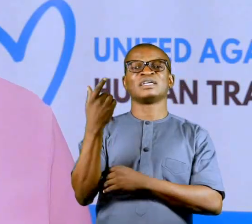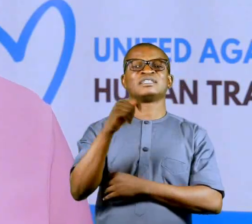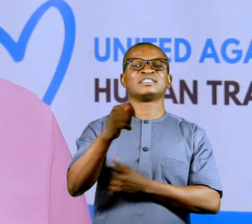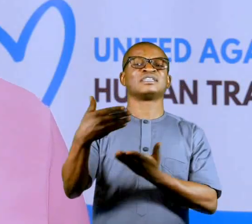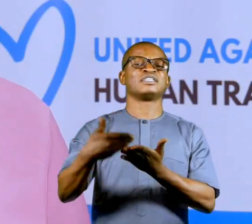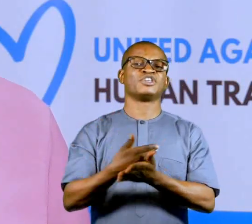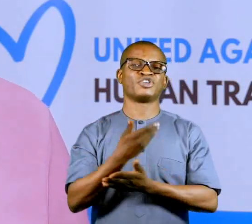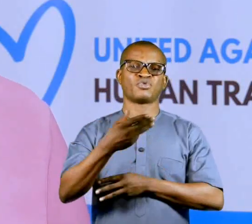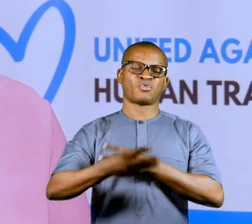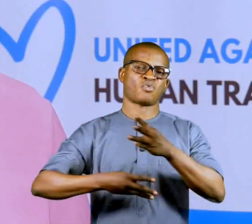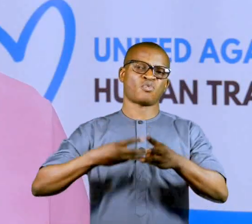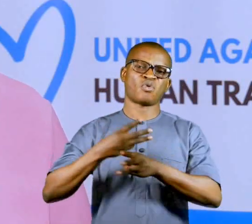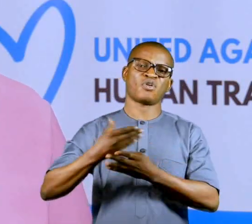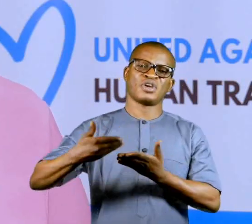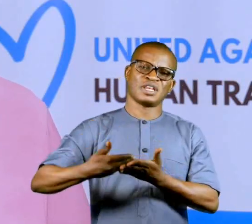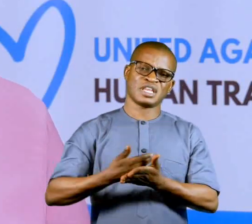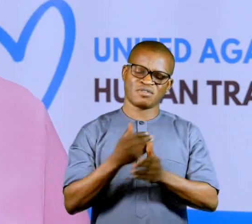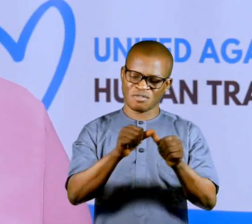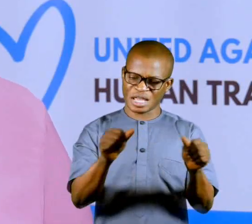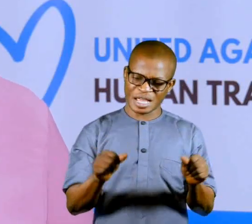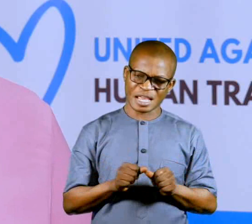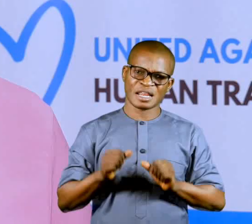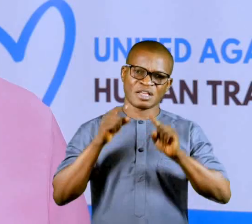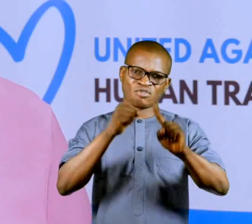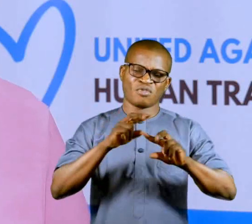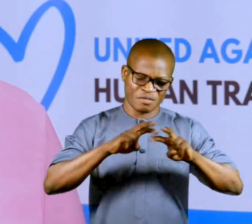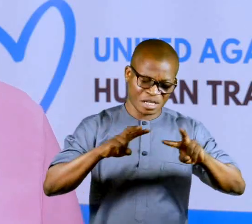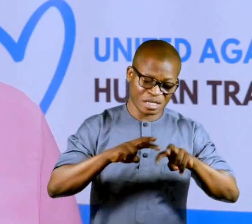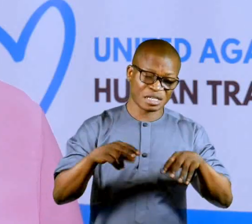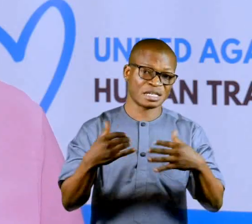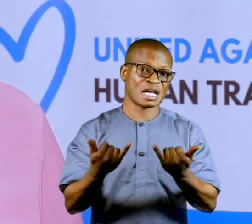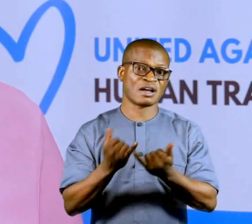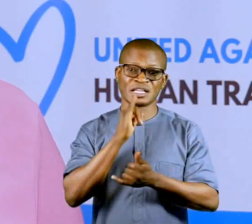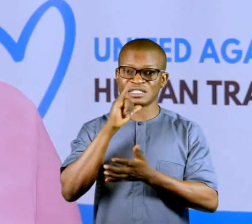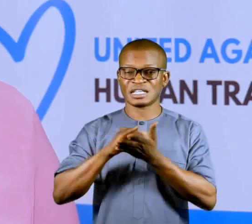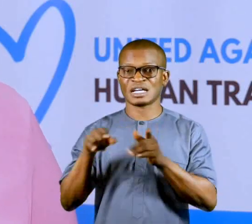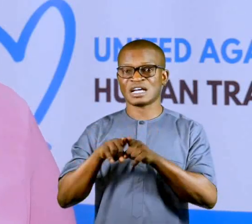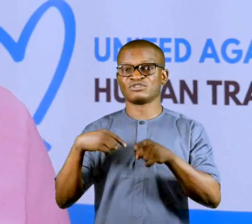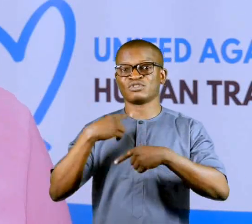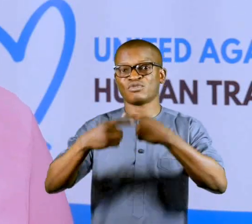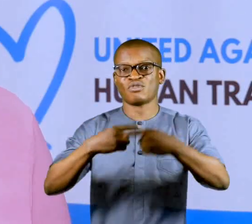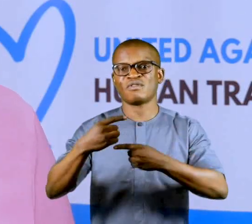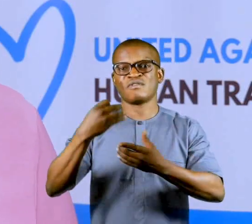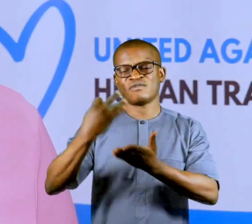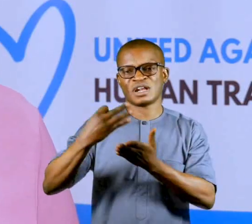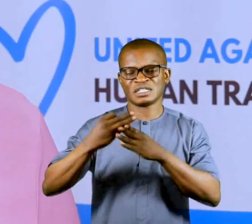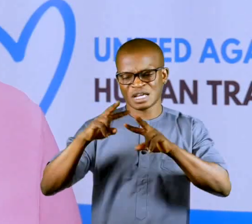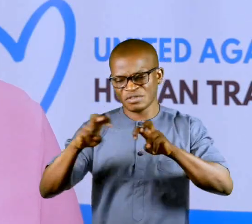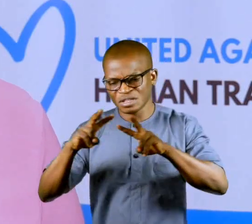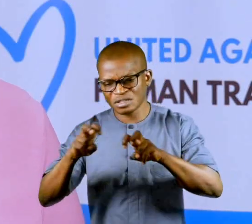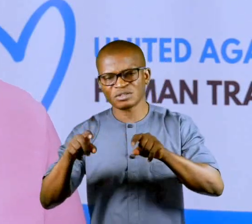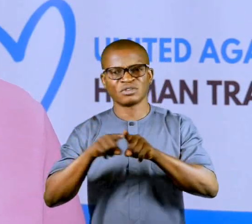new world or the new angle towards investigation now is that as we're doing financial investigation